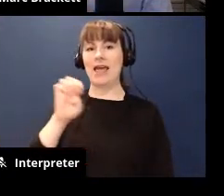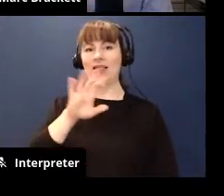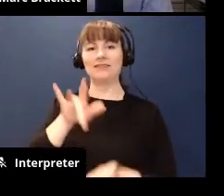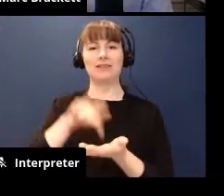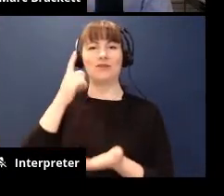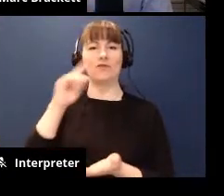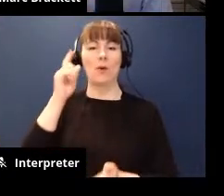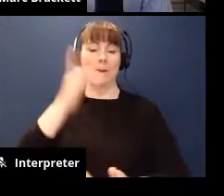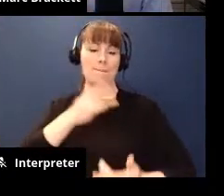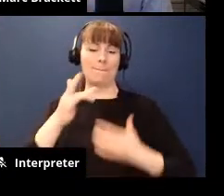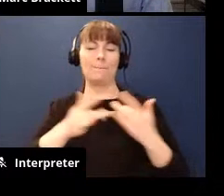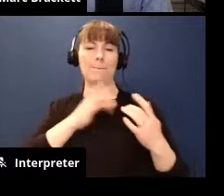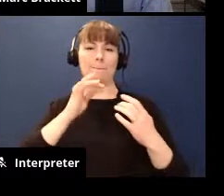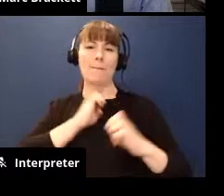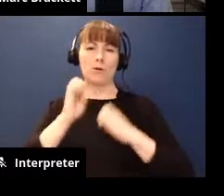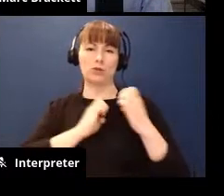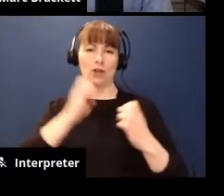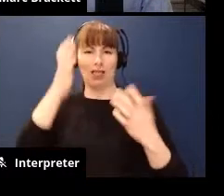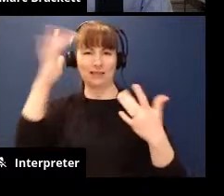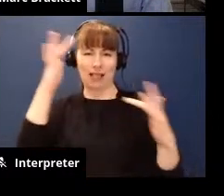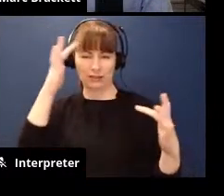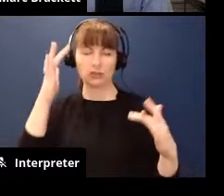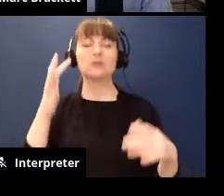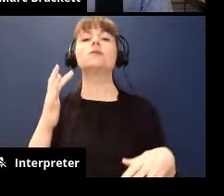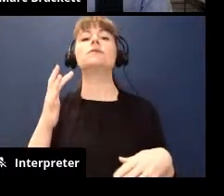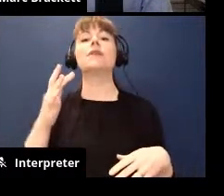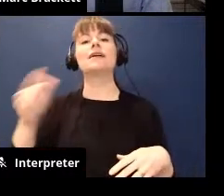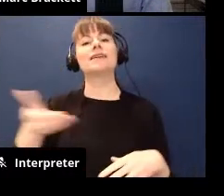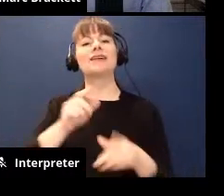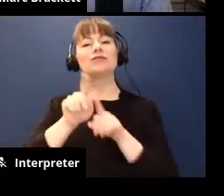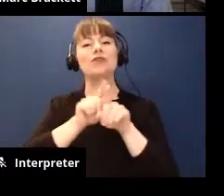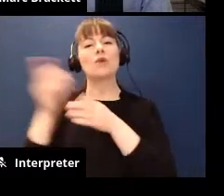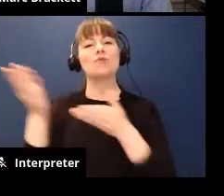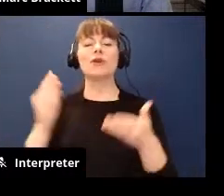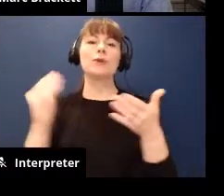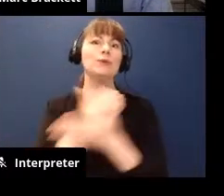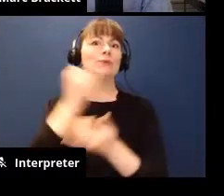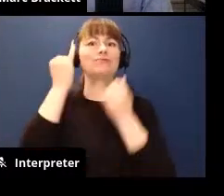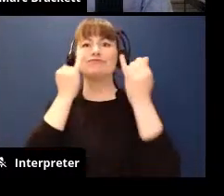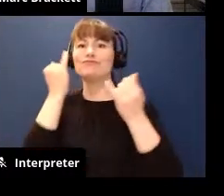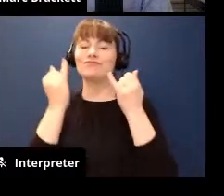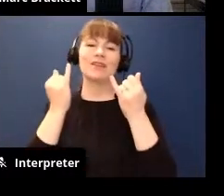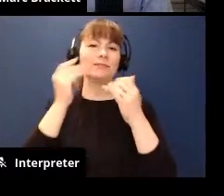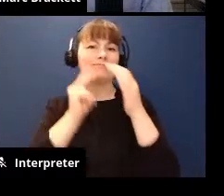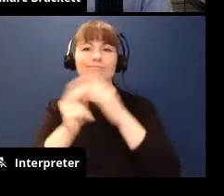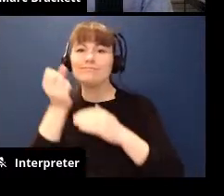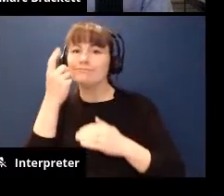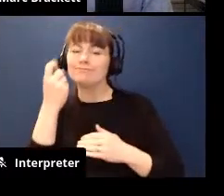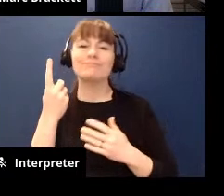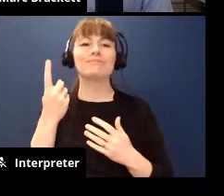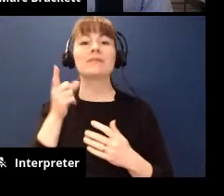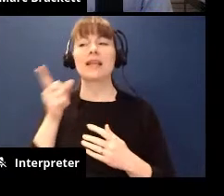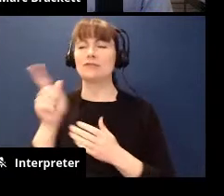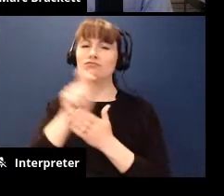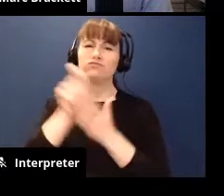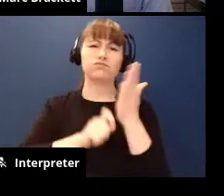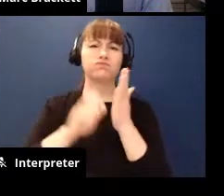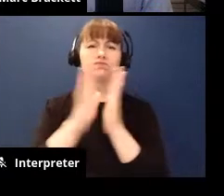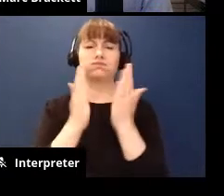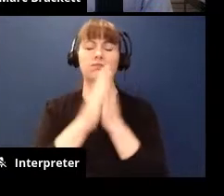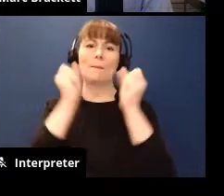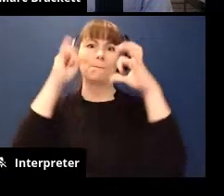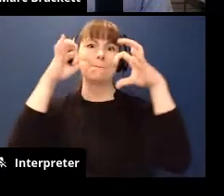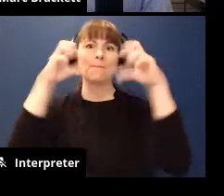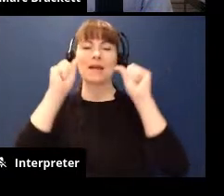Intelligence will be our guest star today bringing in so many insights he has written amazing book that I recommend to